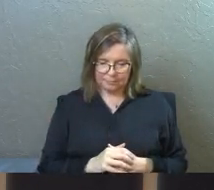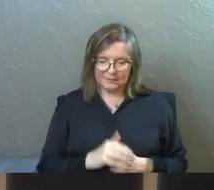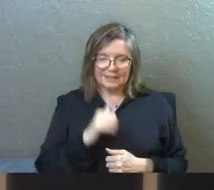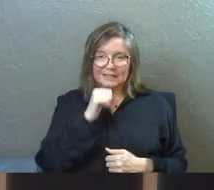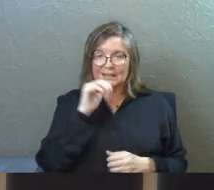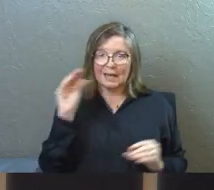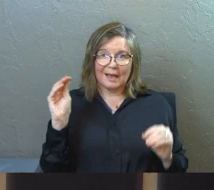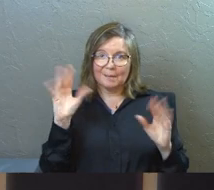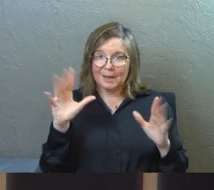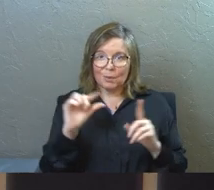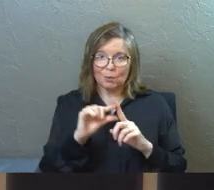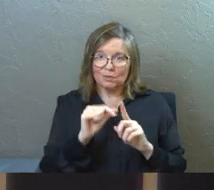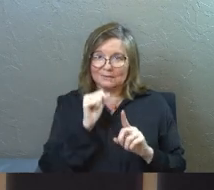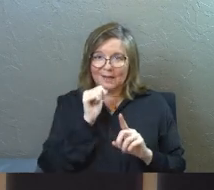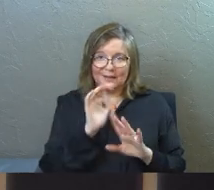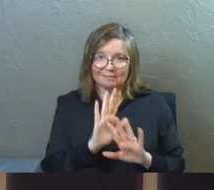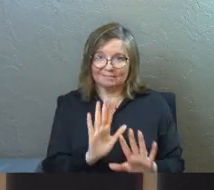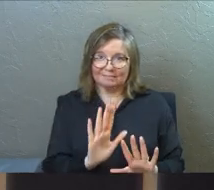And these are not magic words.